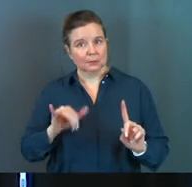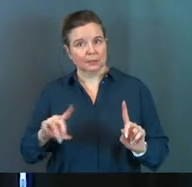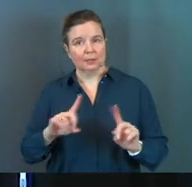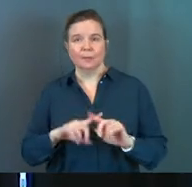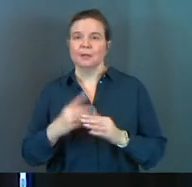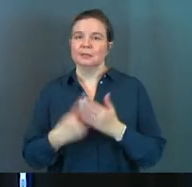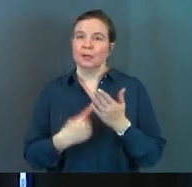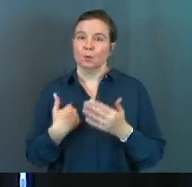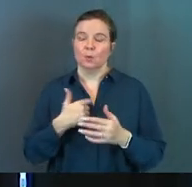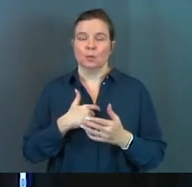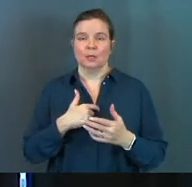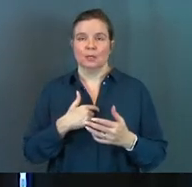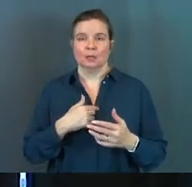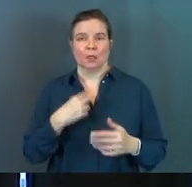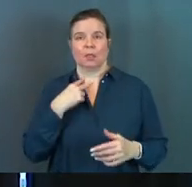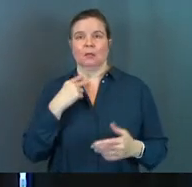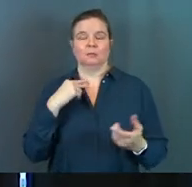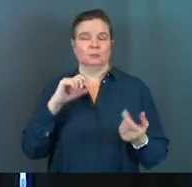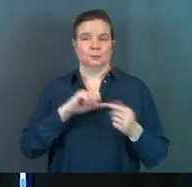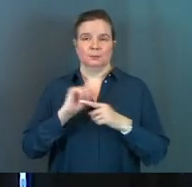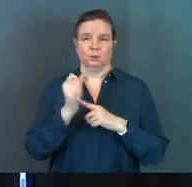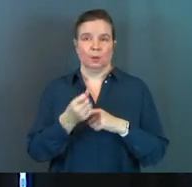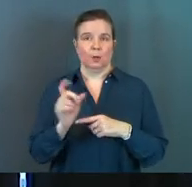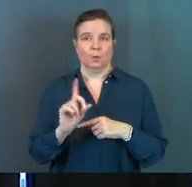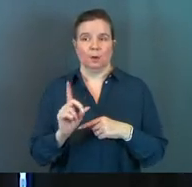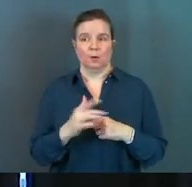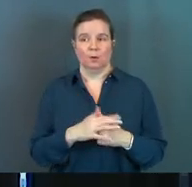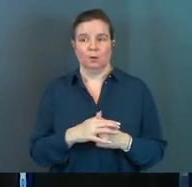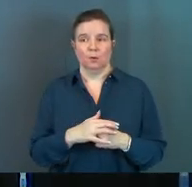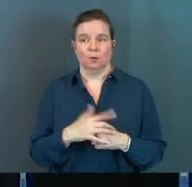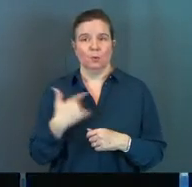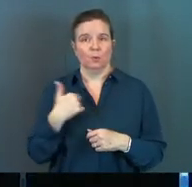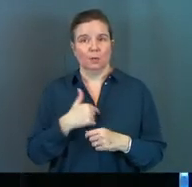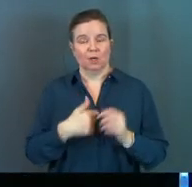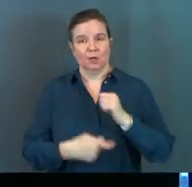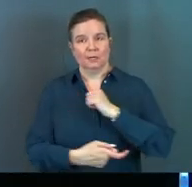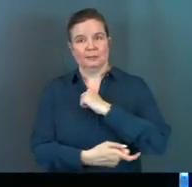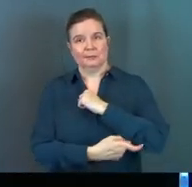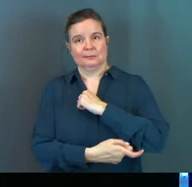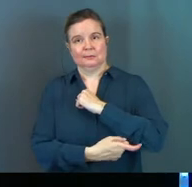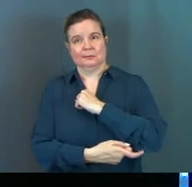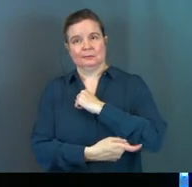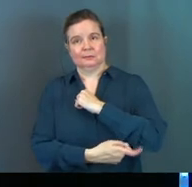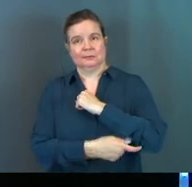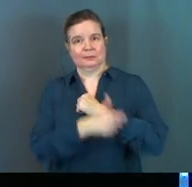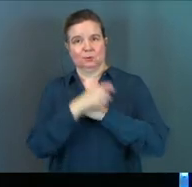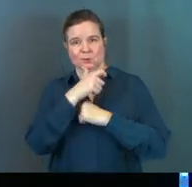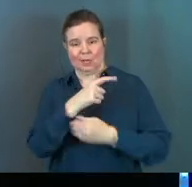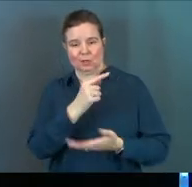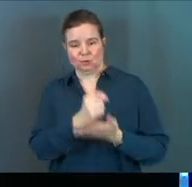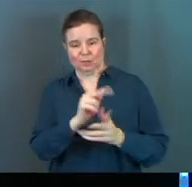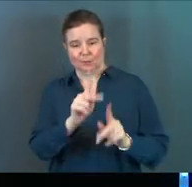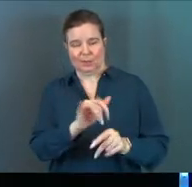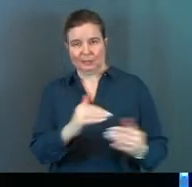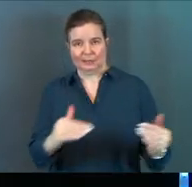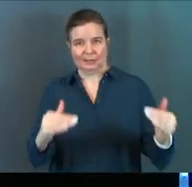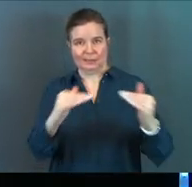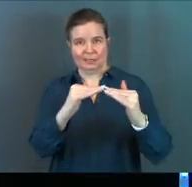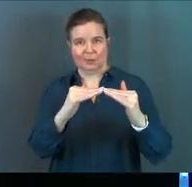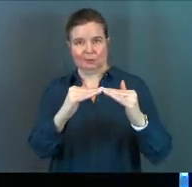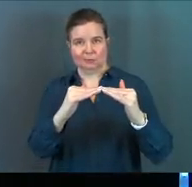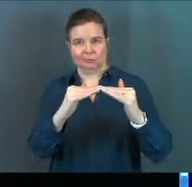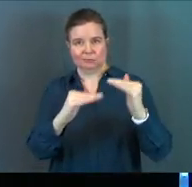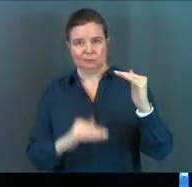But sometimes we get caught in some situations where we're tempted to not treat that person as an equal. I'm